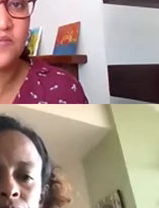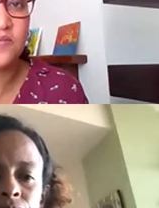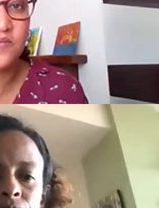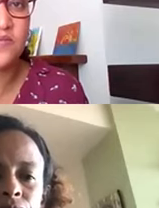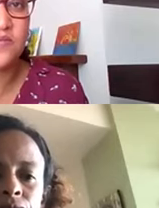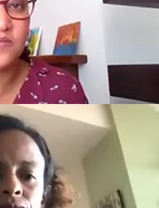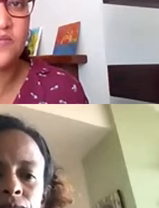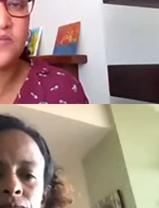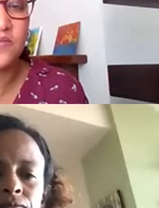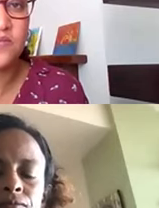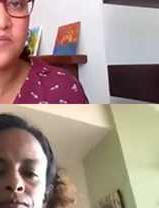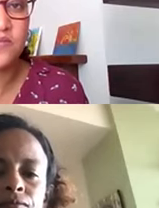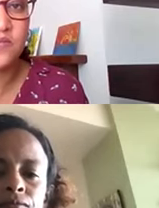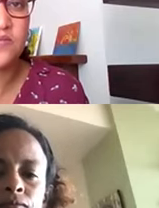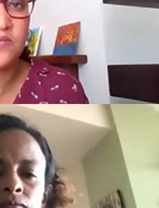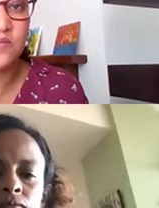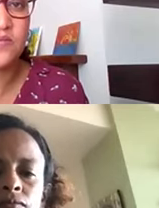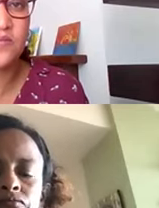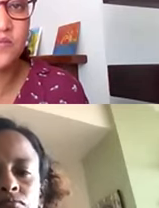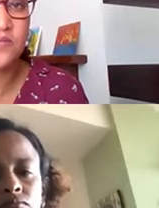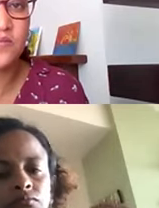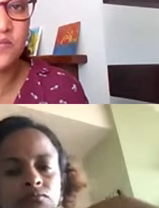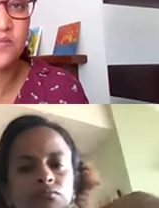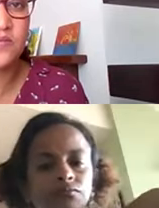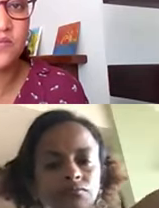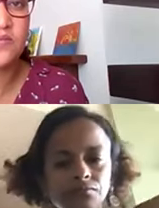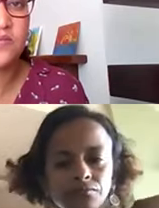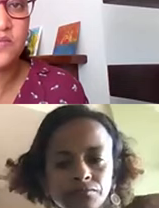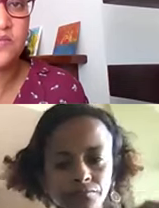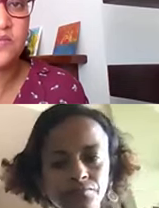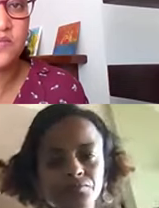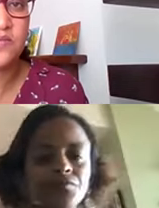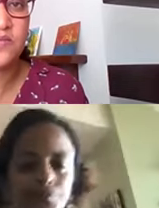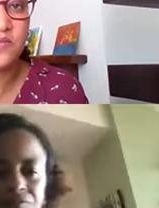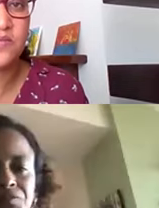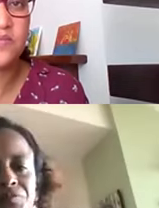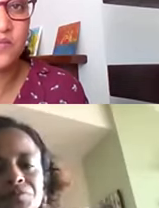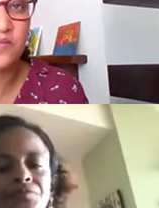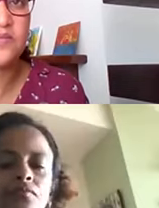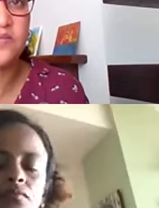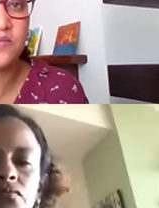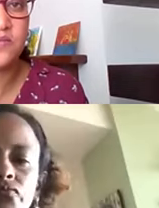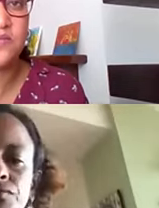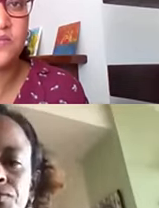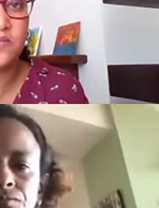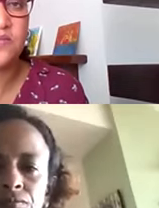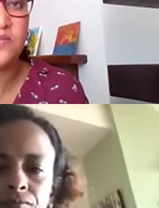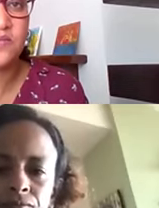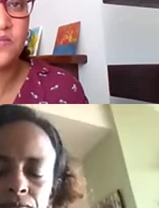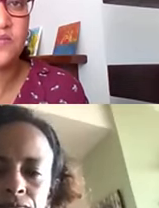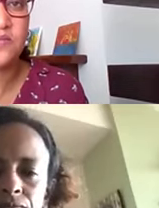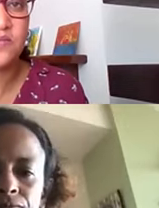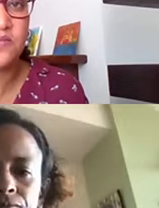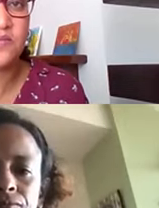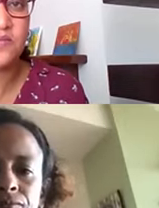what we need to change, not just for, you know, local authorities, for private companies as well. Um, so I think to me,